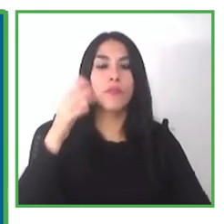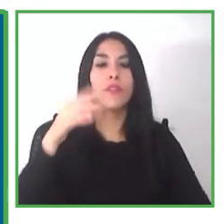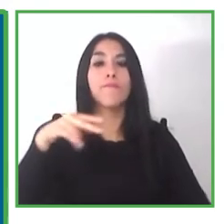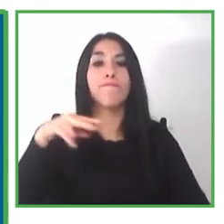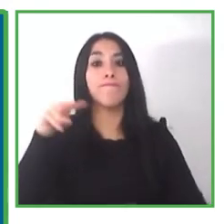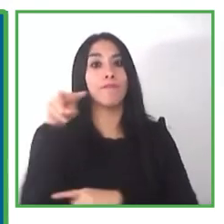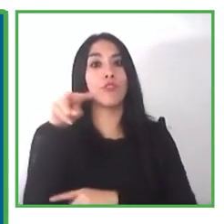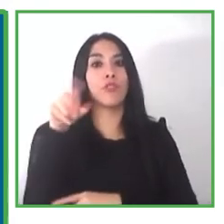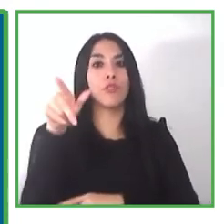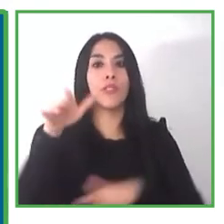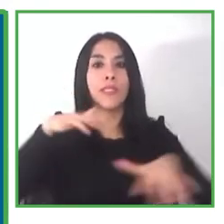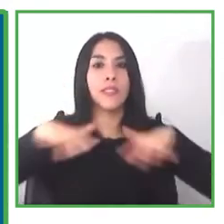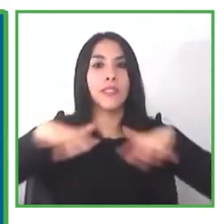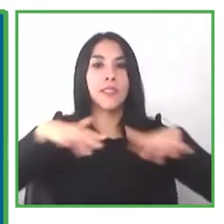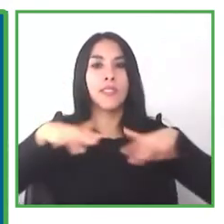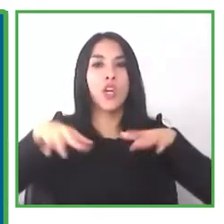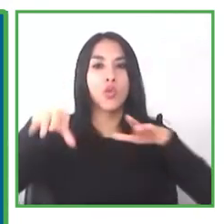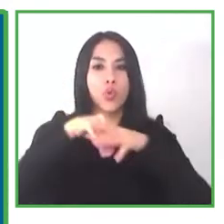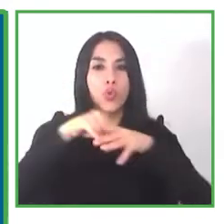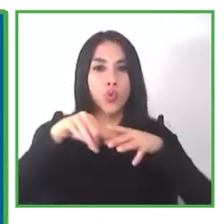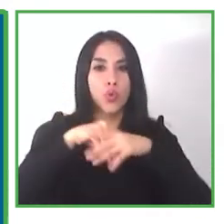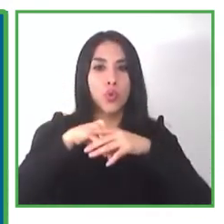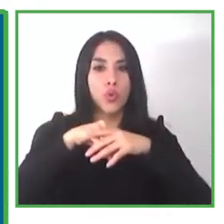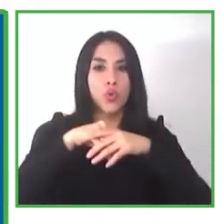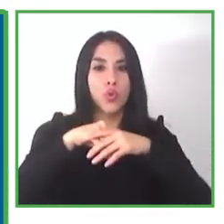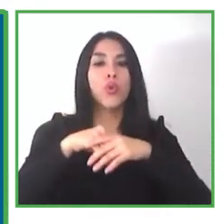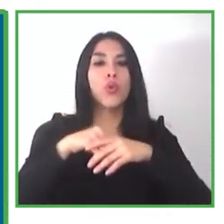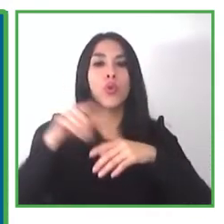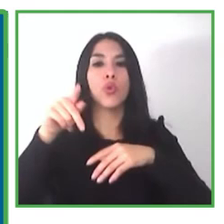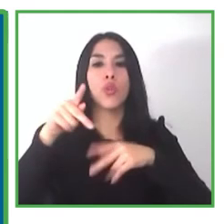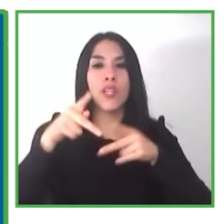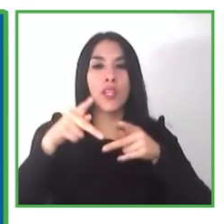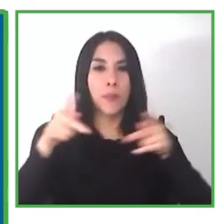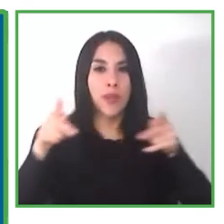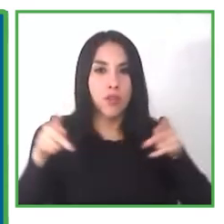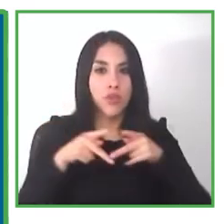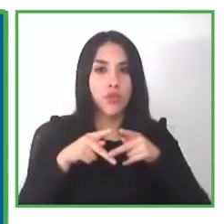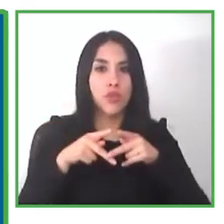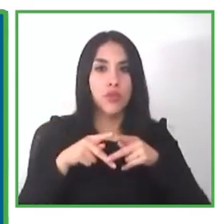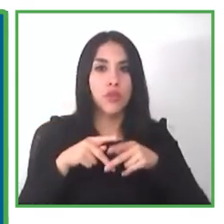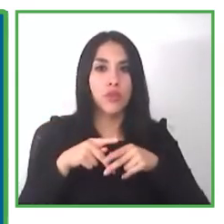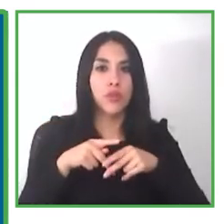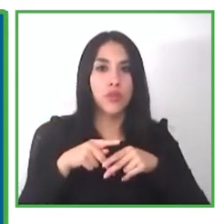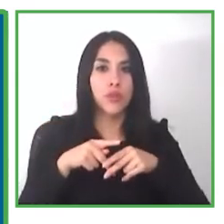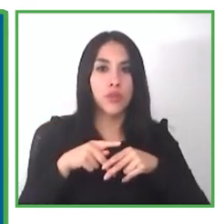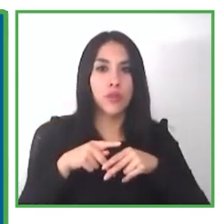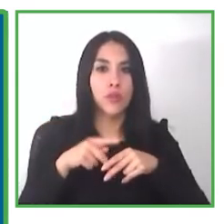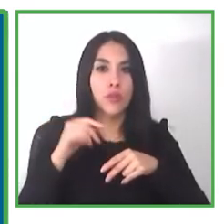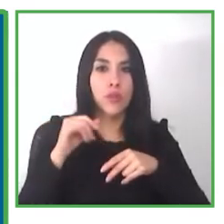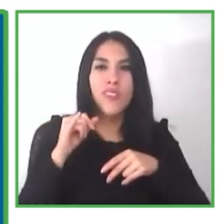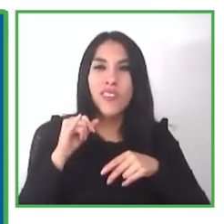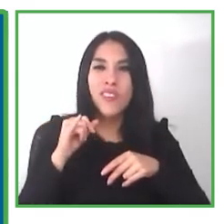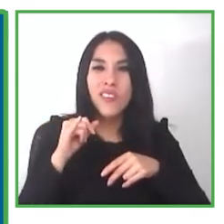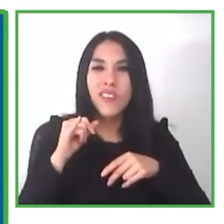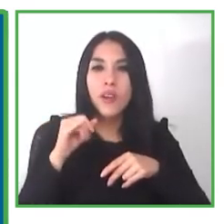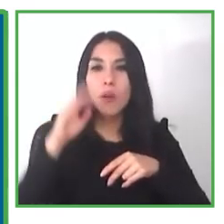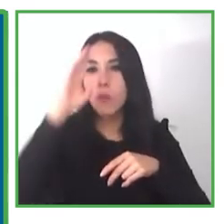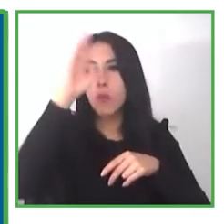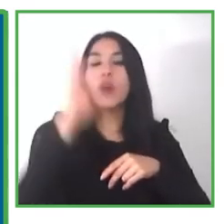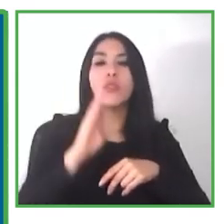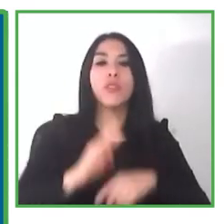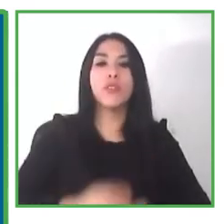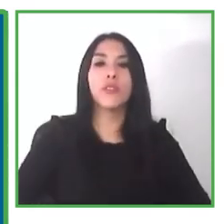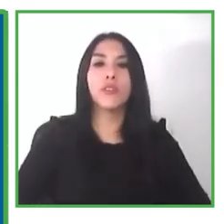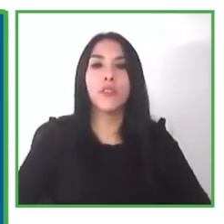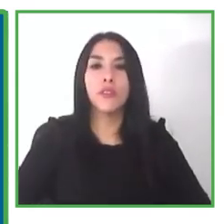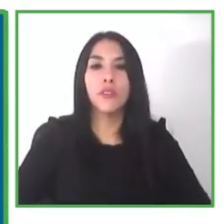and tenure liver tenure in brazil he's a teacher and a psychoanalyst